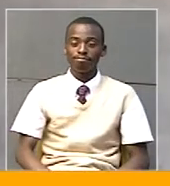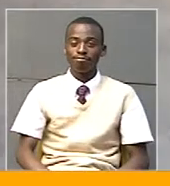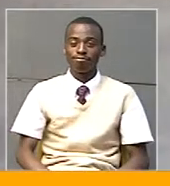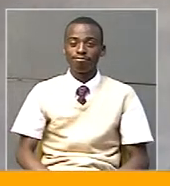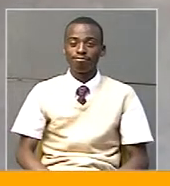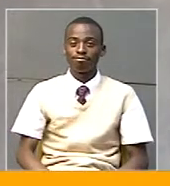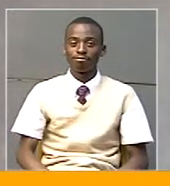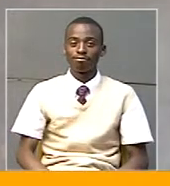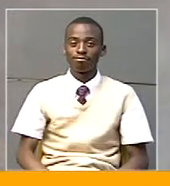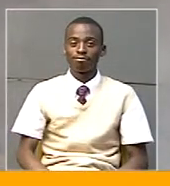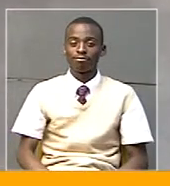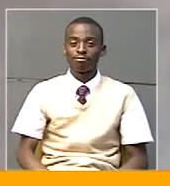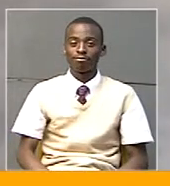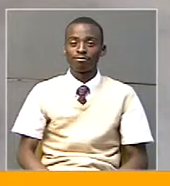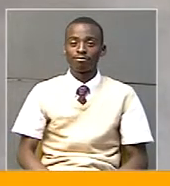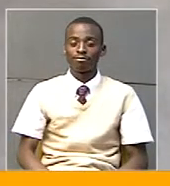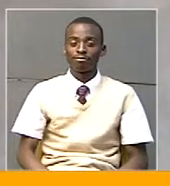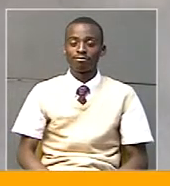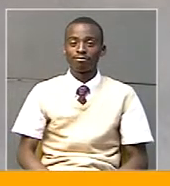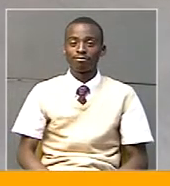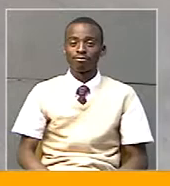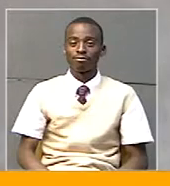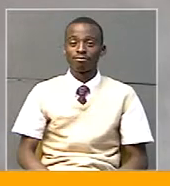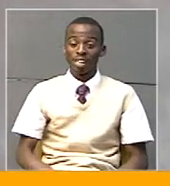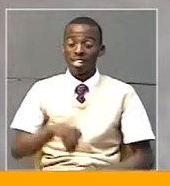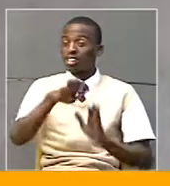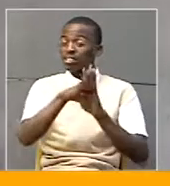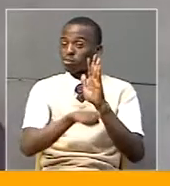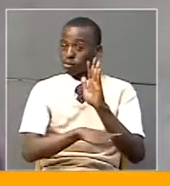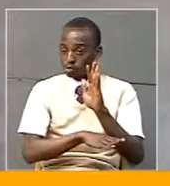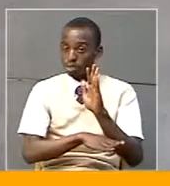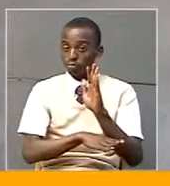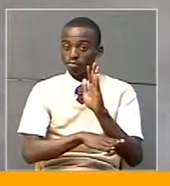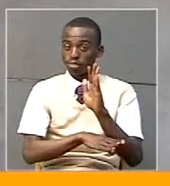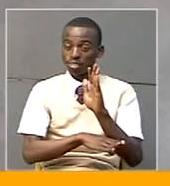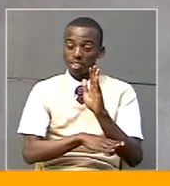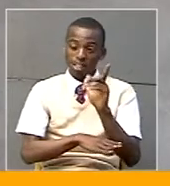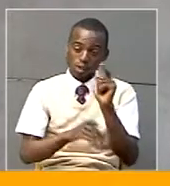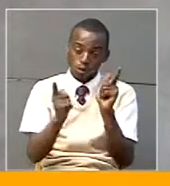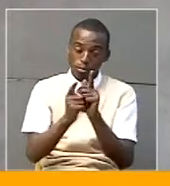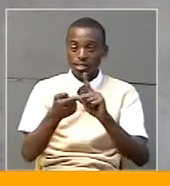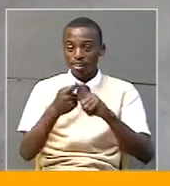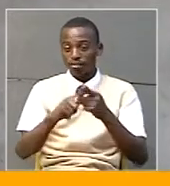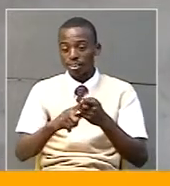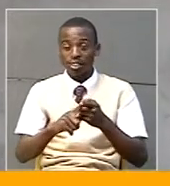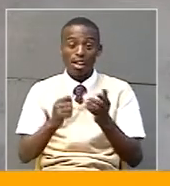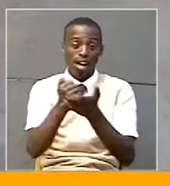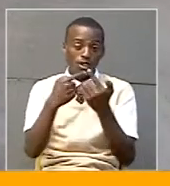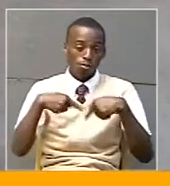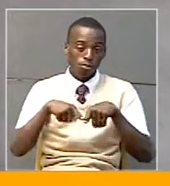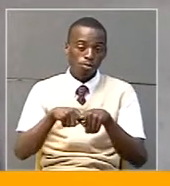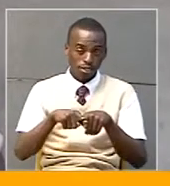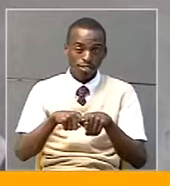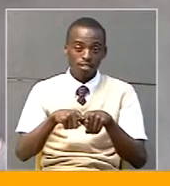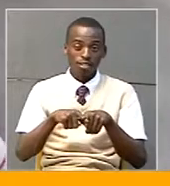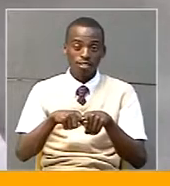So she said they usually, you know, have those initiatives where they go and dig for their friends and also she has helped dig, you know,